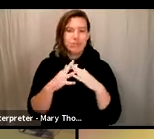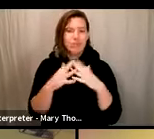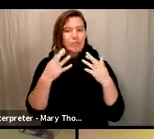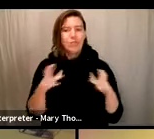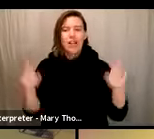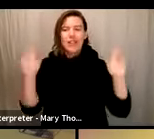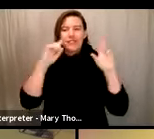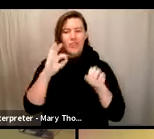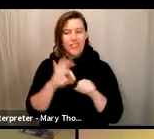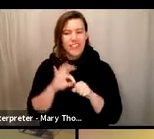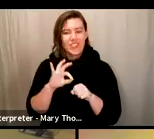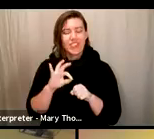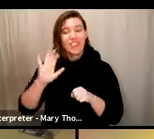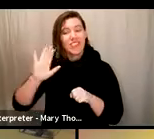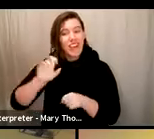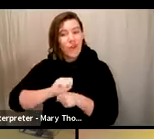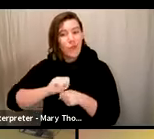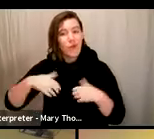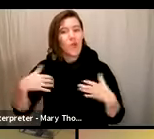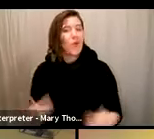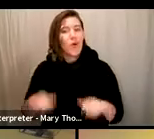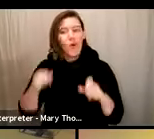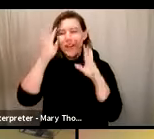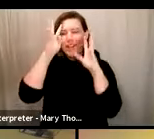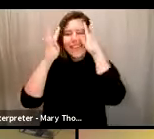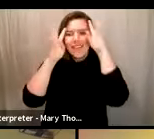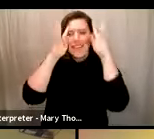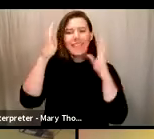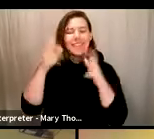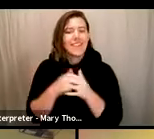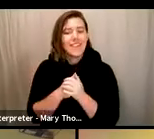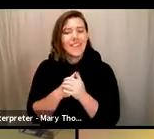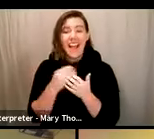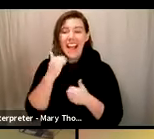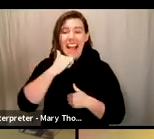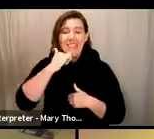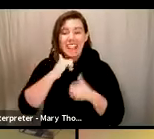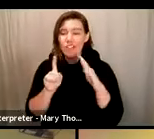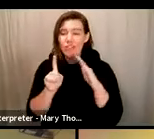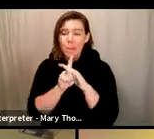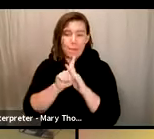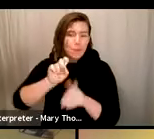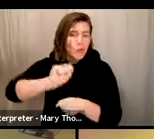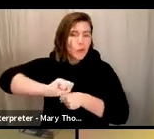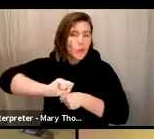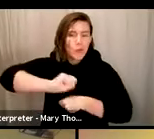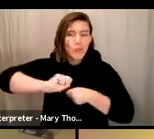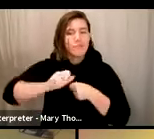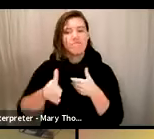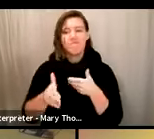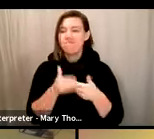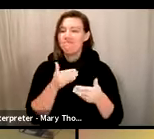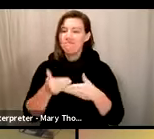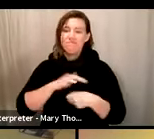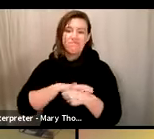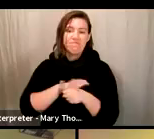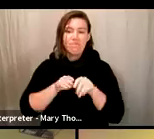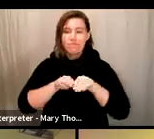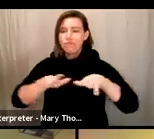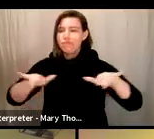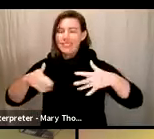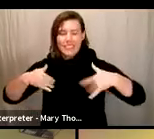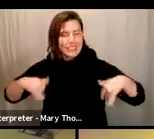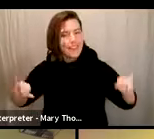and showing up every single day, even amid a global pandemic. So I'm very, very proud of this team